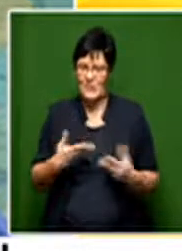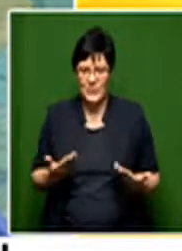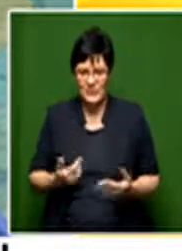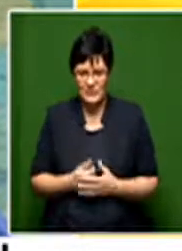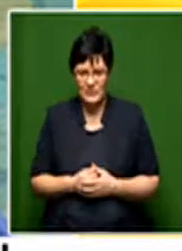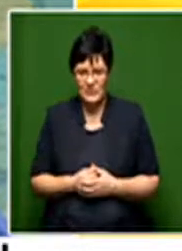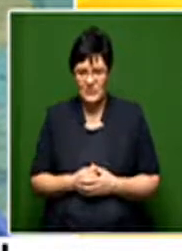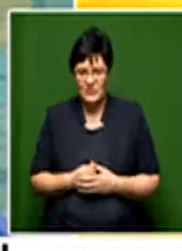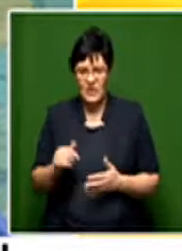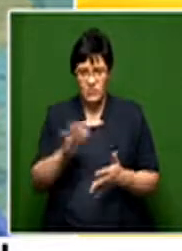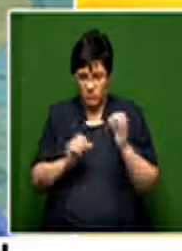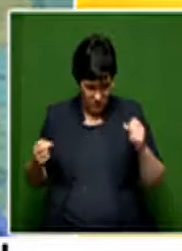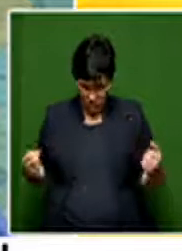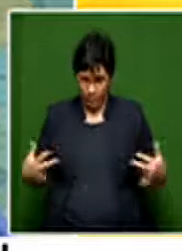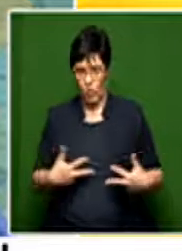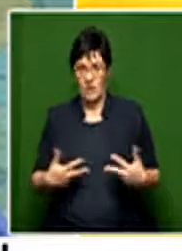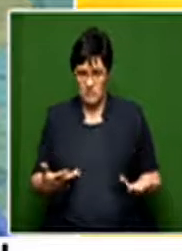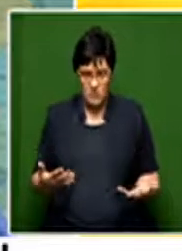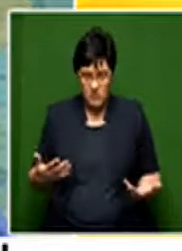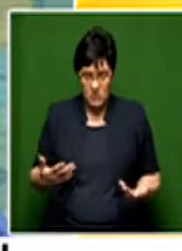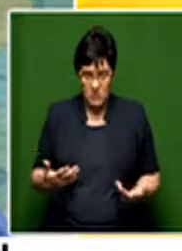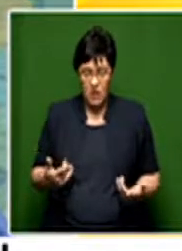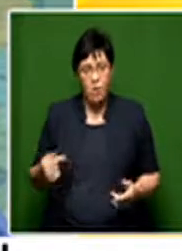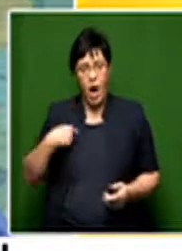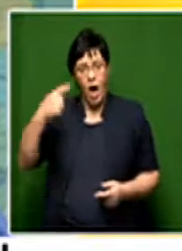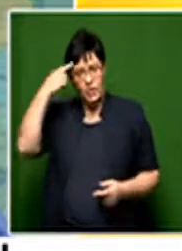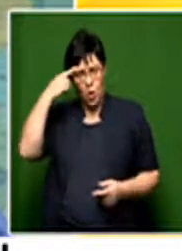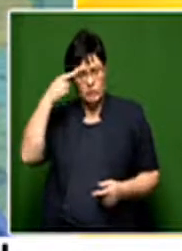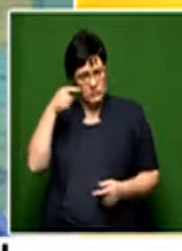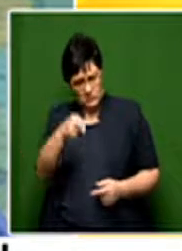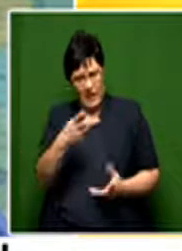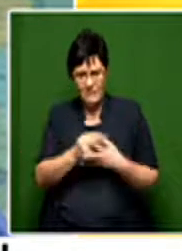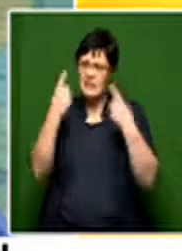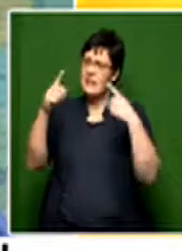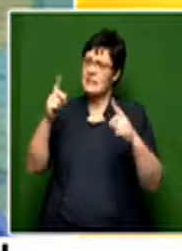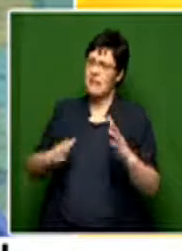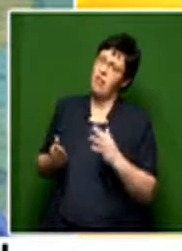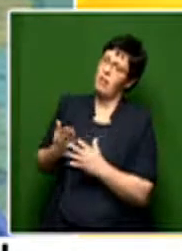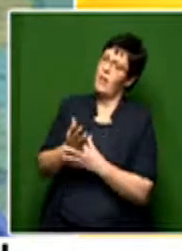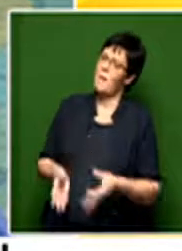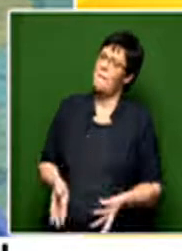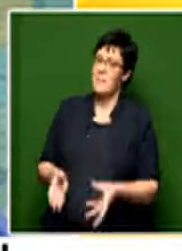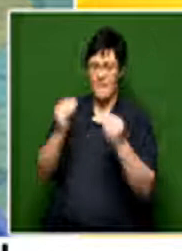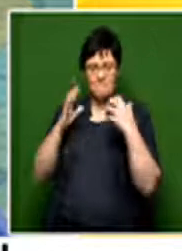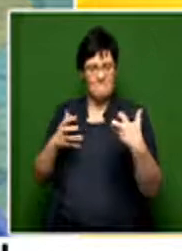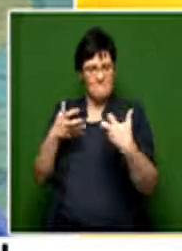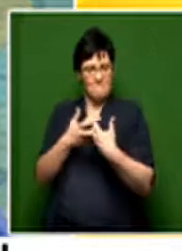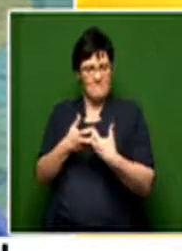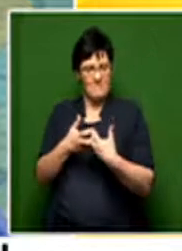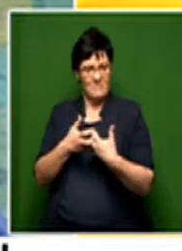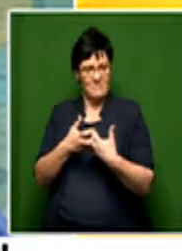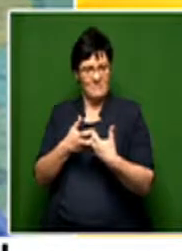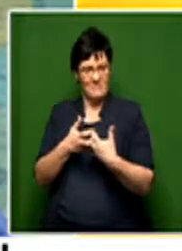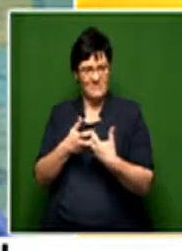This story, it's actually taken me by surprise. I must tell you, because I thought that you had been successful in actually finding